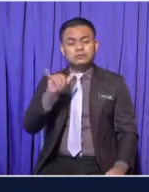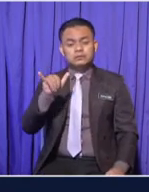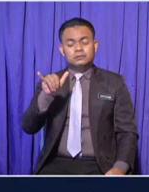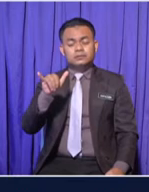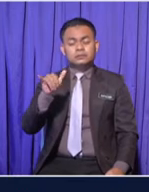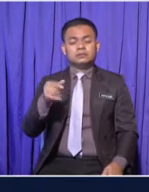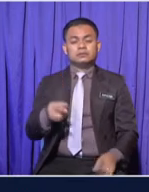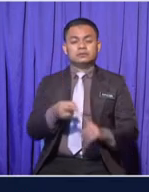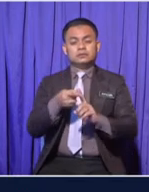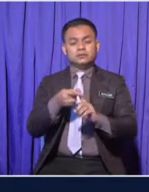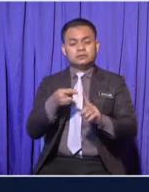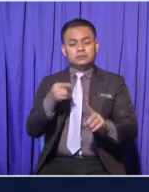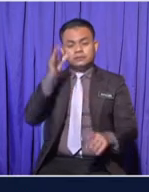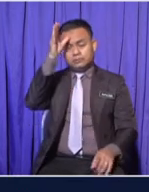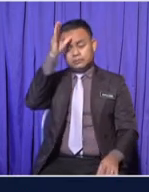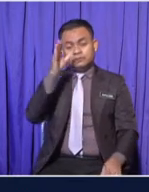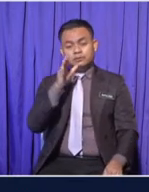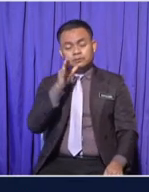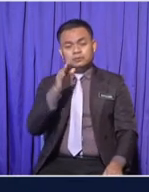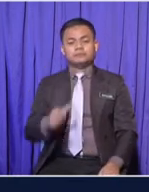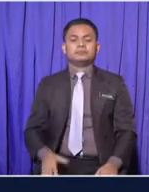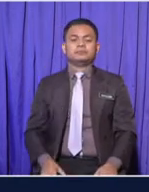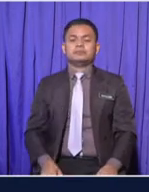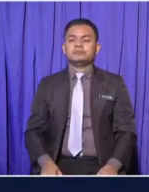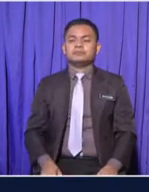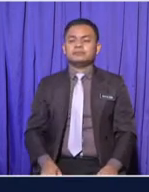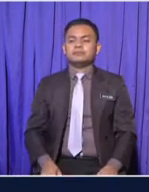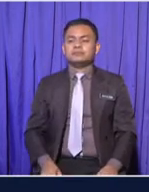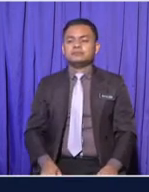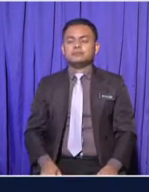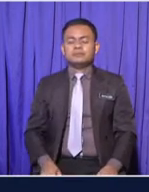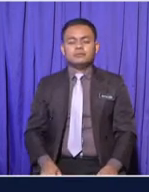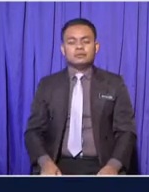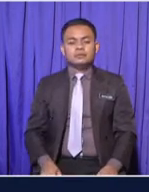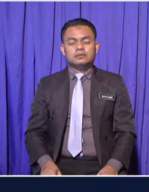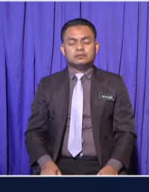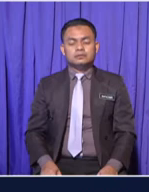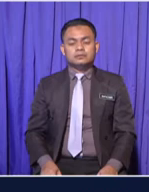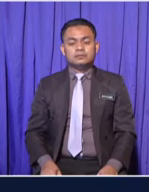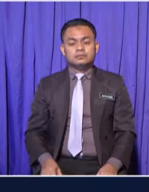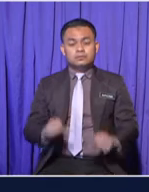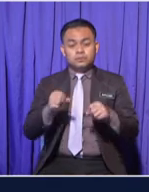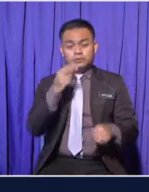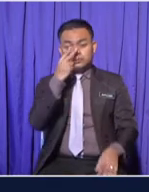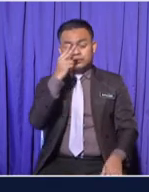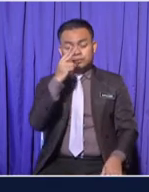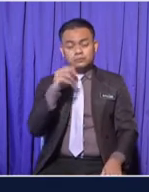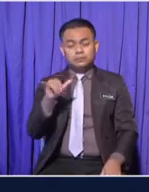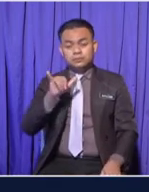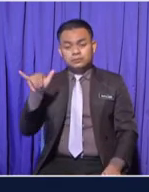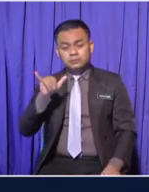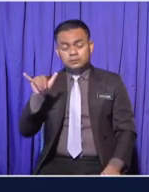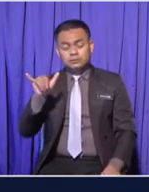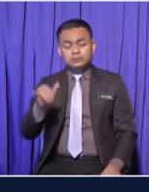From the previous generation As you can see The similarities Between